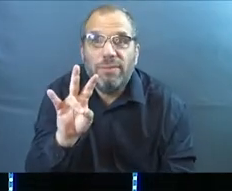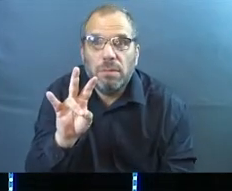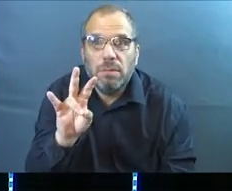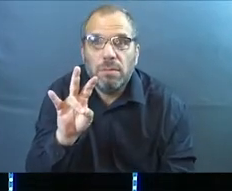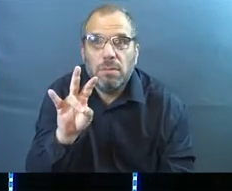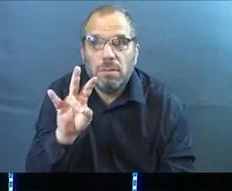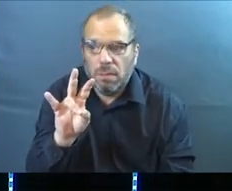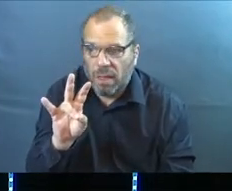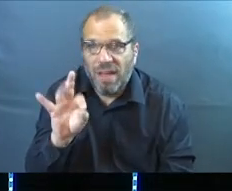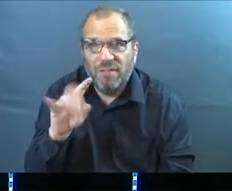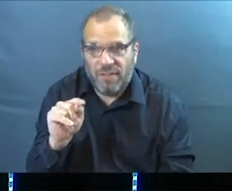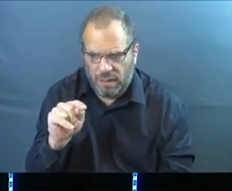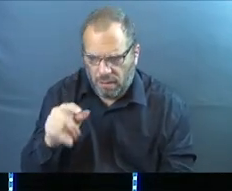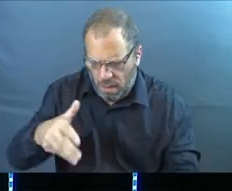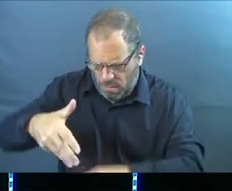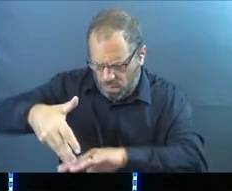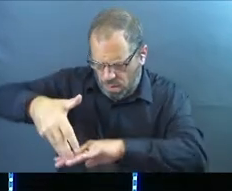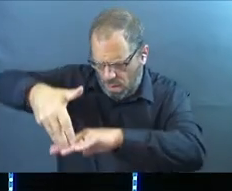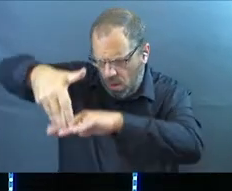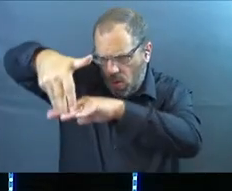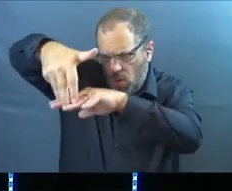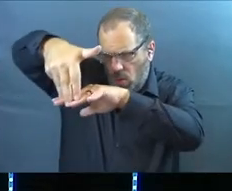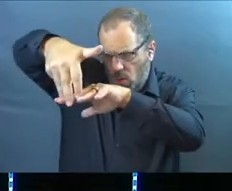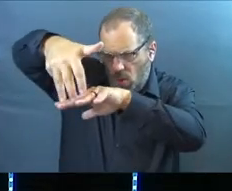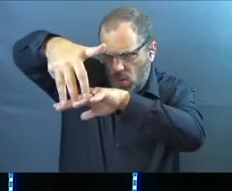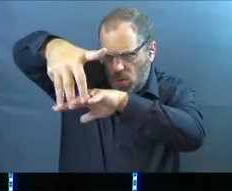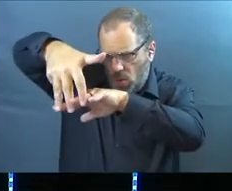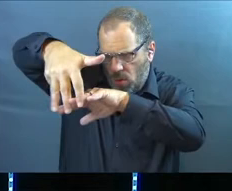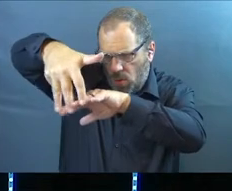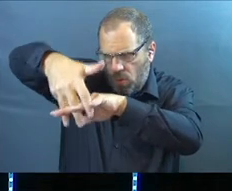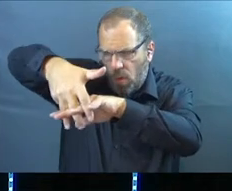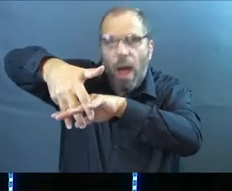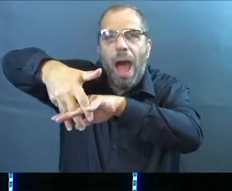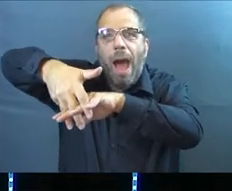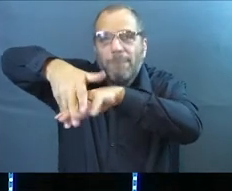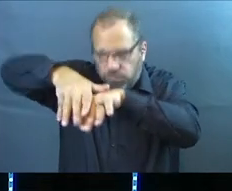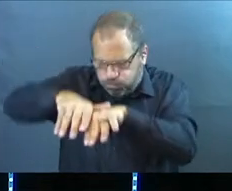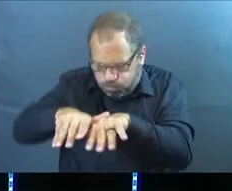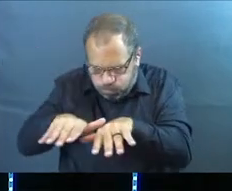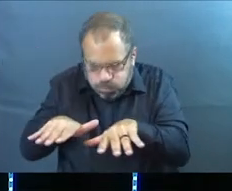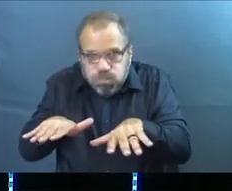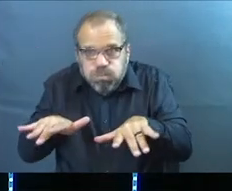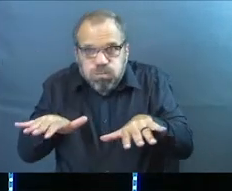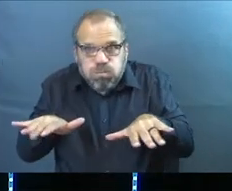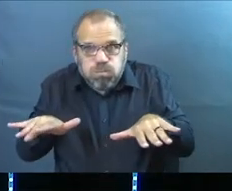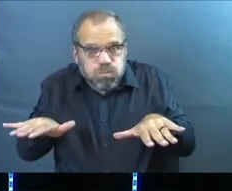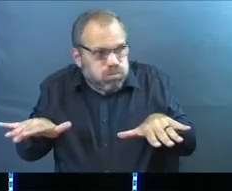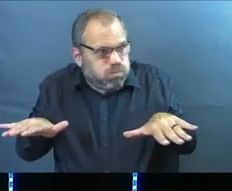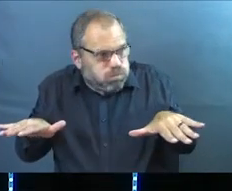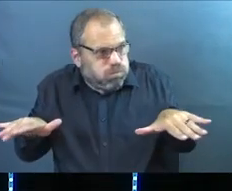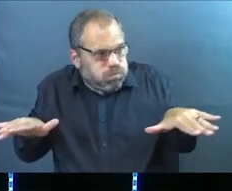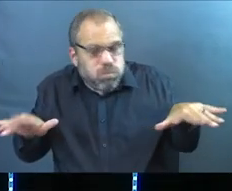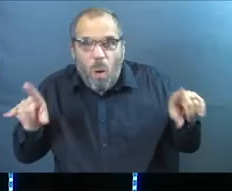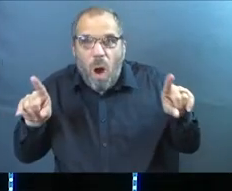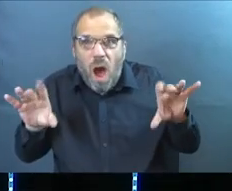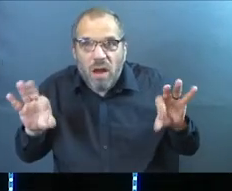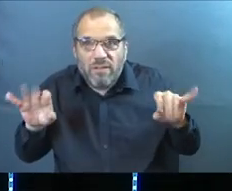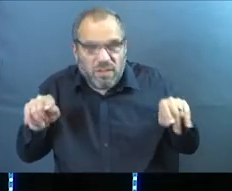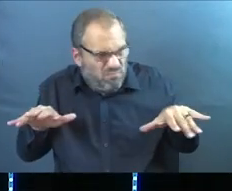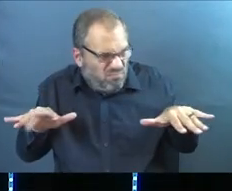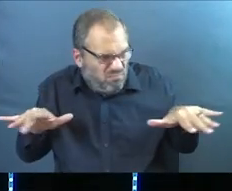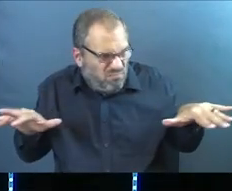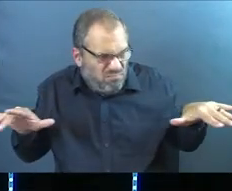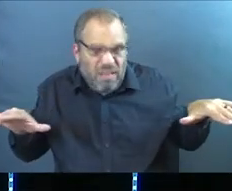But even though they go down 10 feet, they grow sideways 100 feet. And they